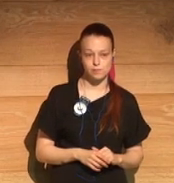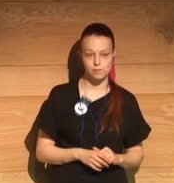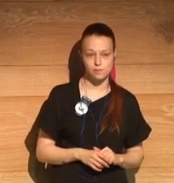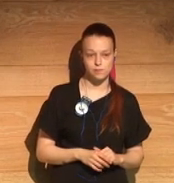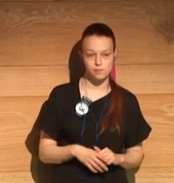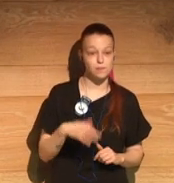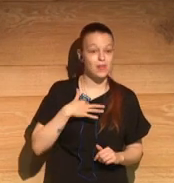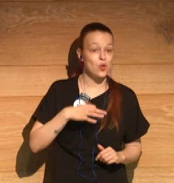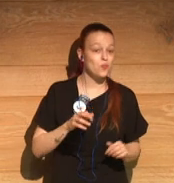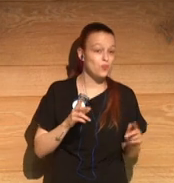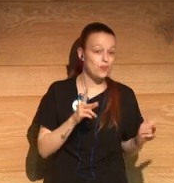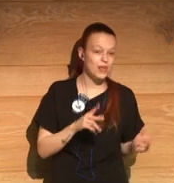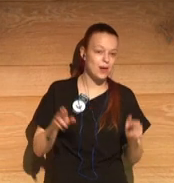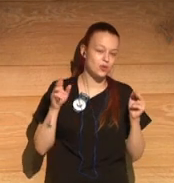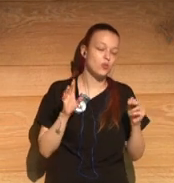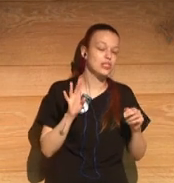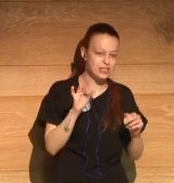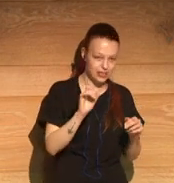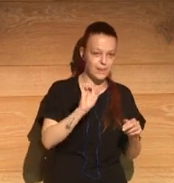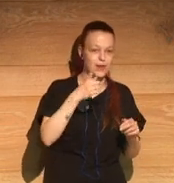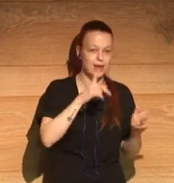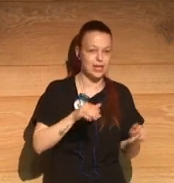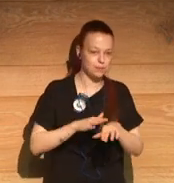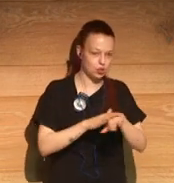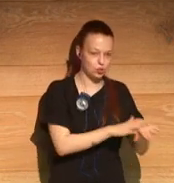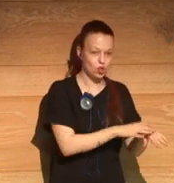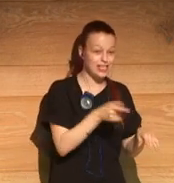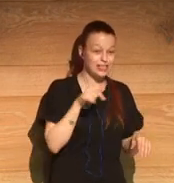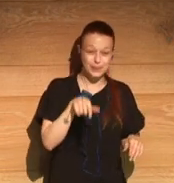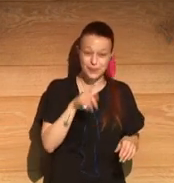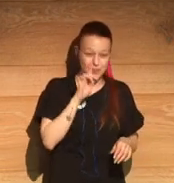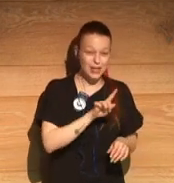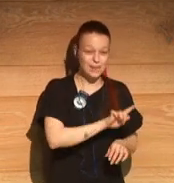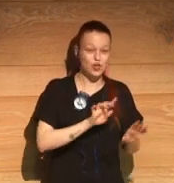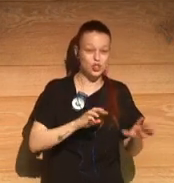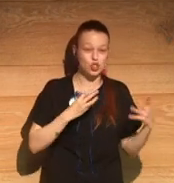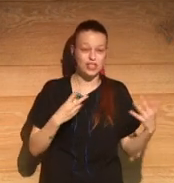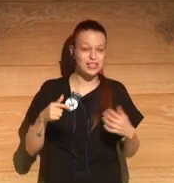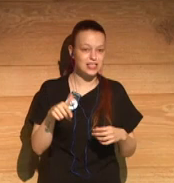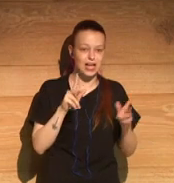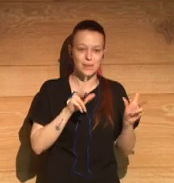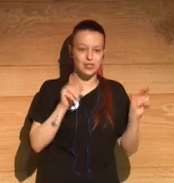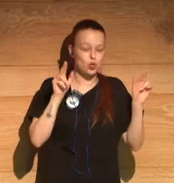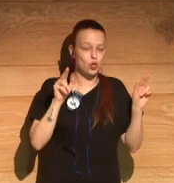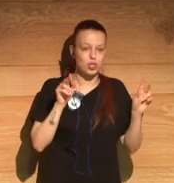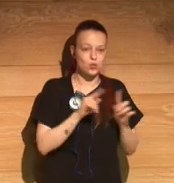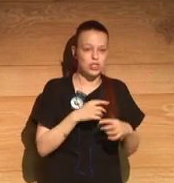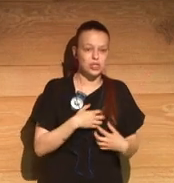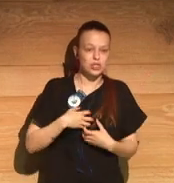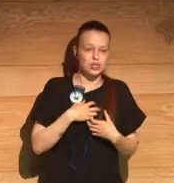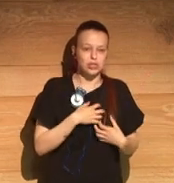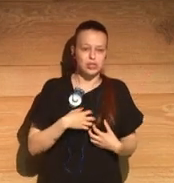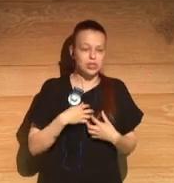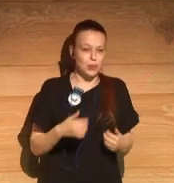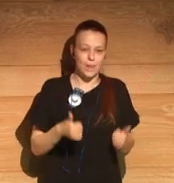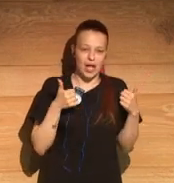And I don't know if you agree that apart from the first chapter, it was perhaps the most anxious,